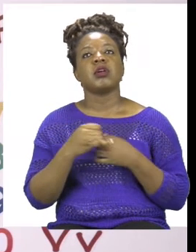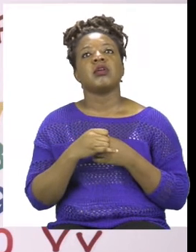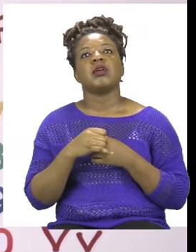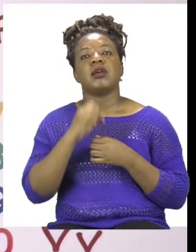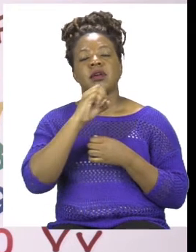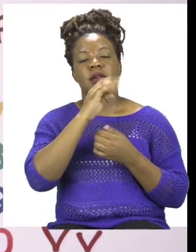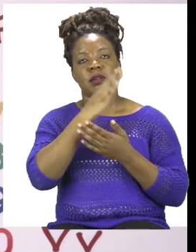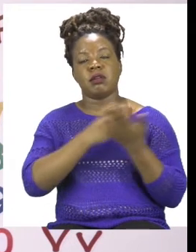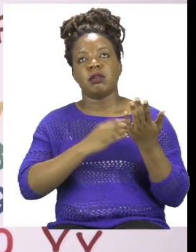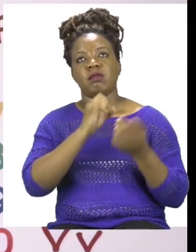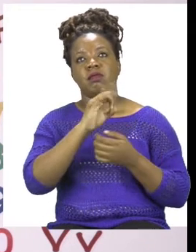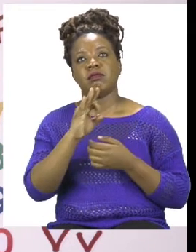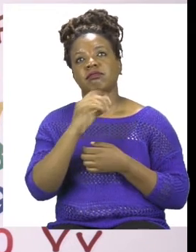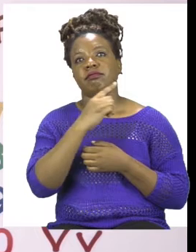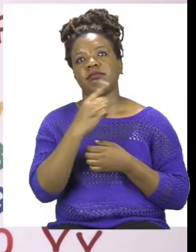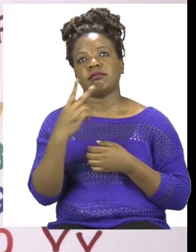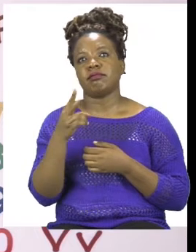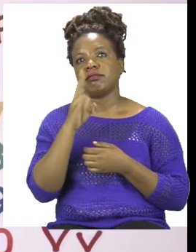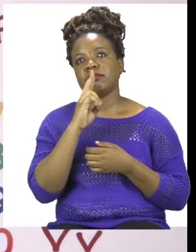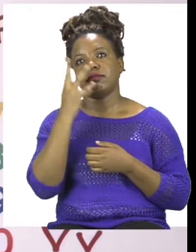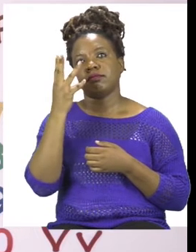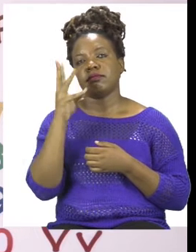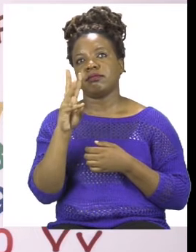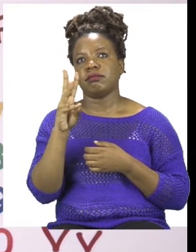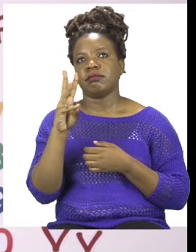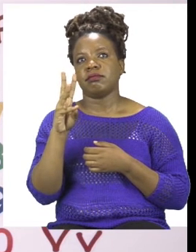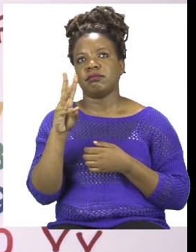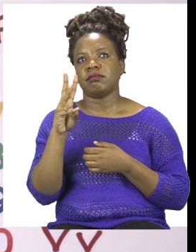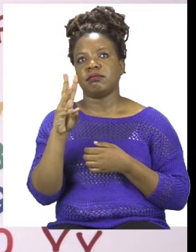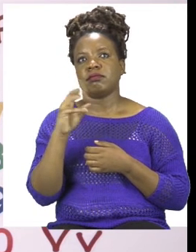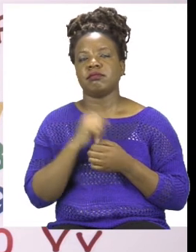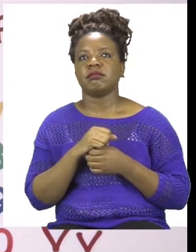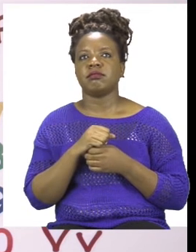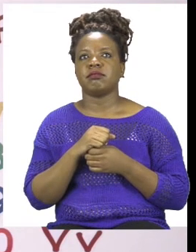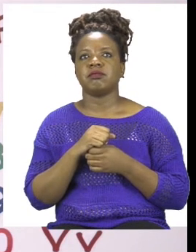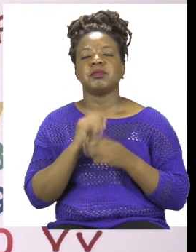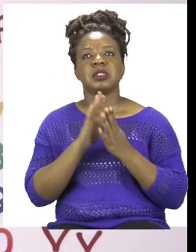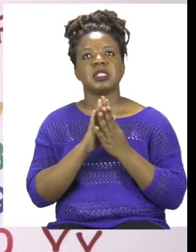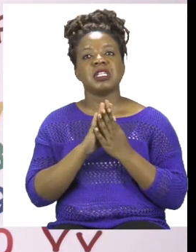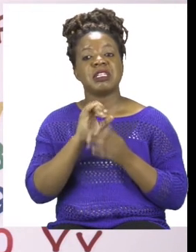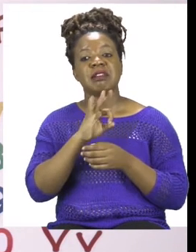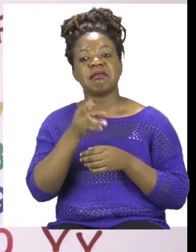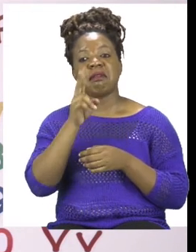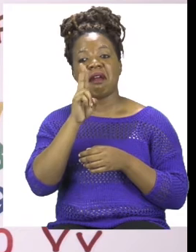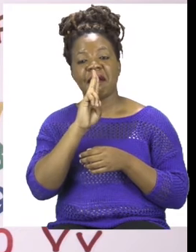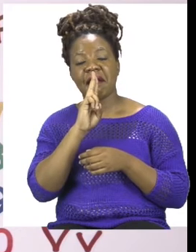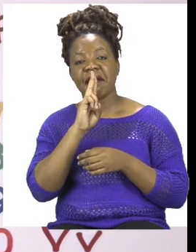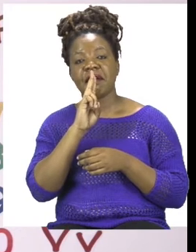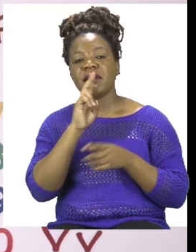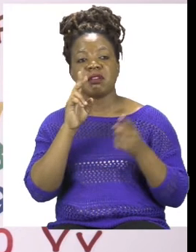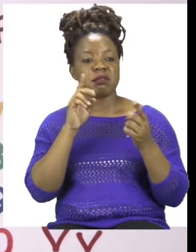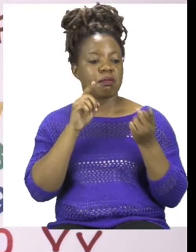6. If your answers don't match, you'll have to start again because that means